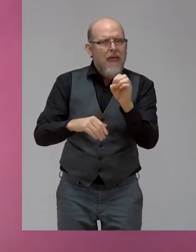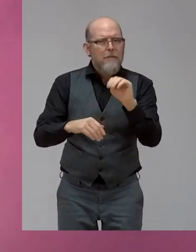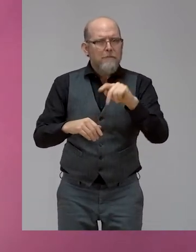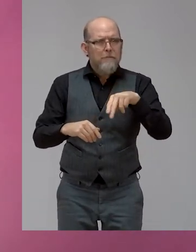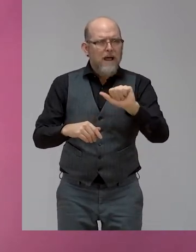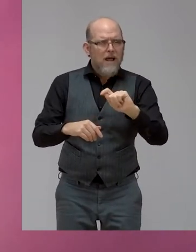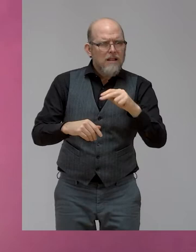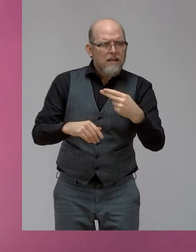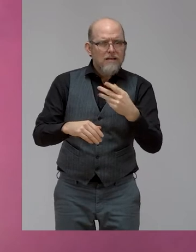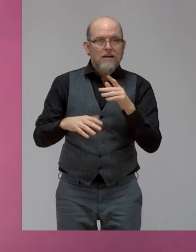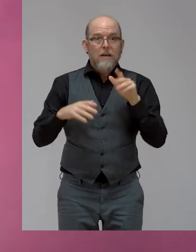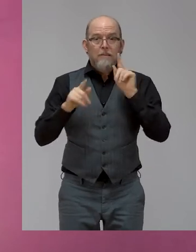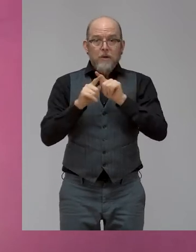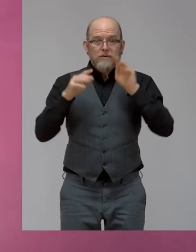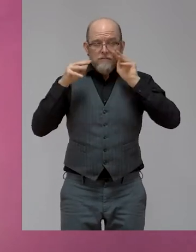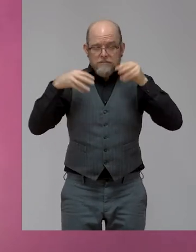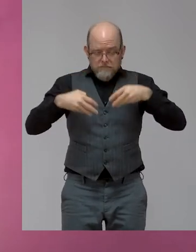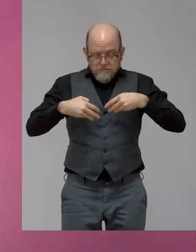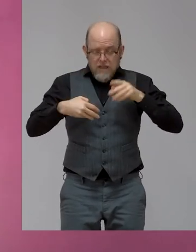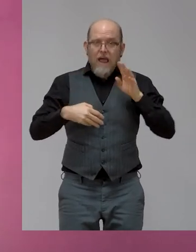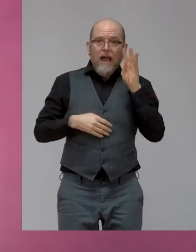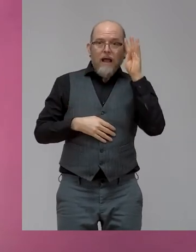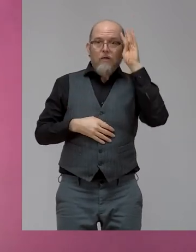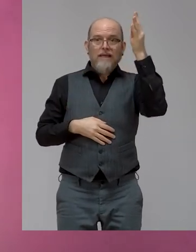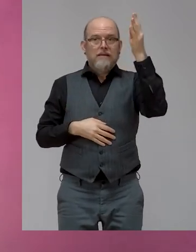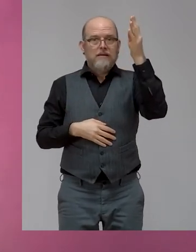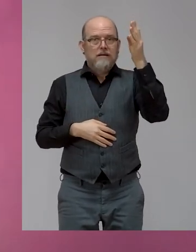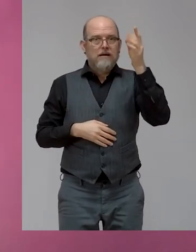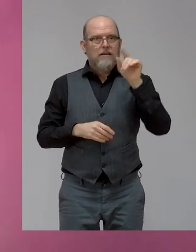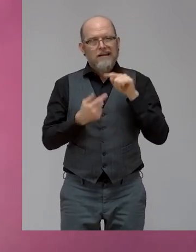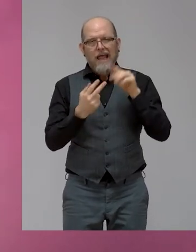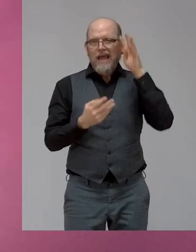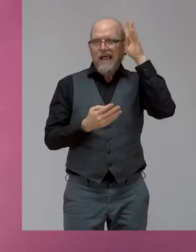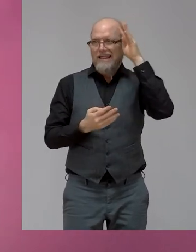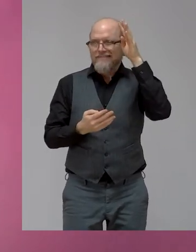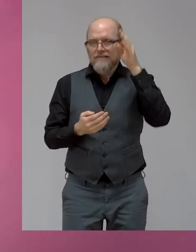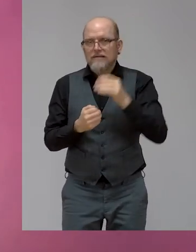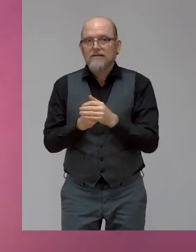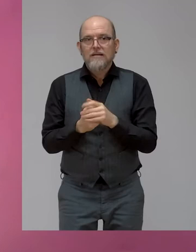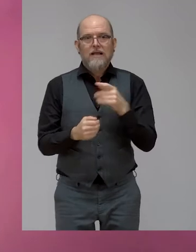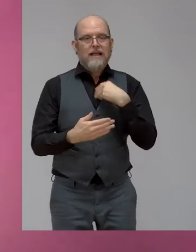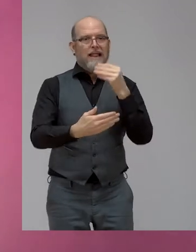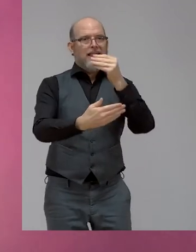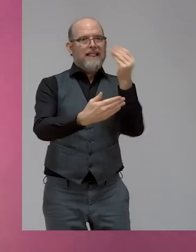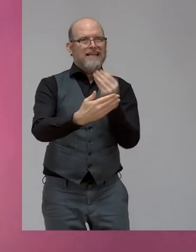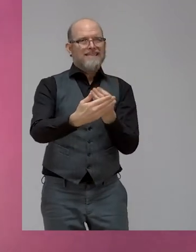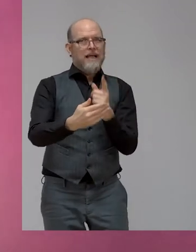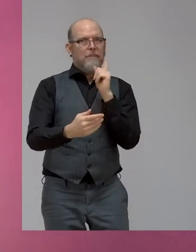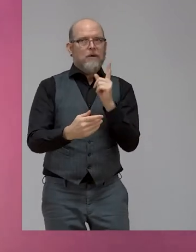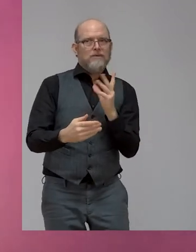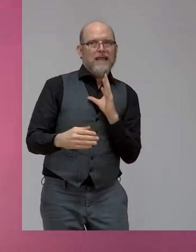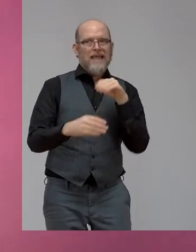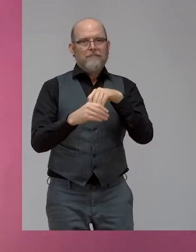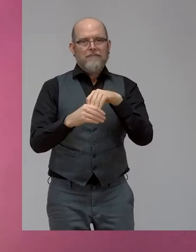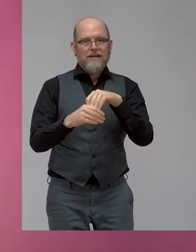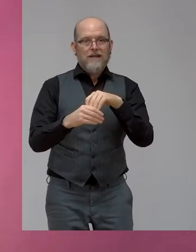The first thing to say is include design. The world around us is designed, you know,